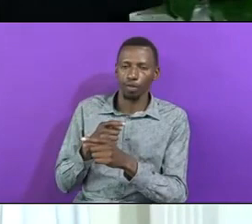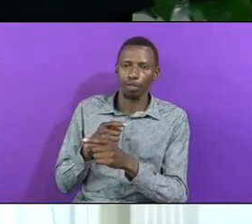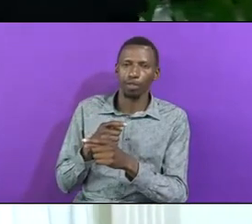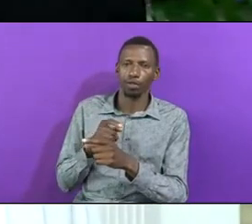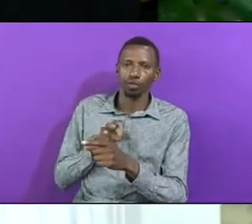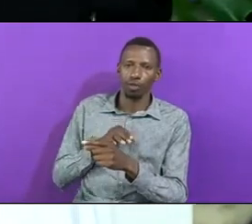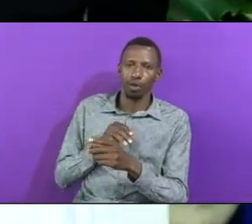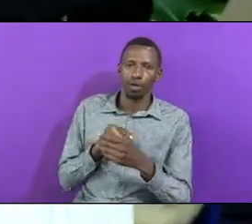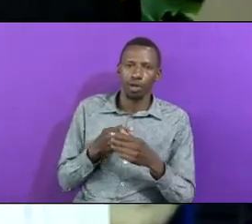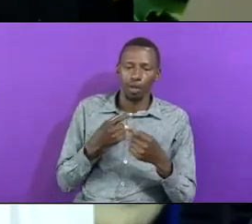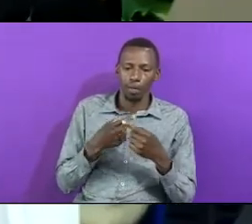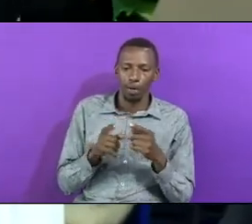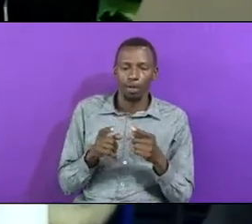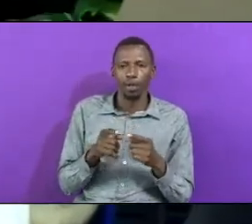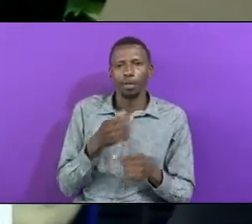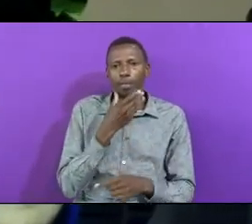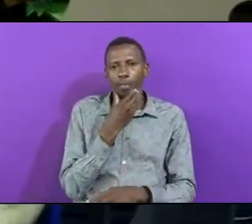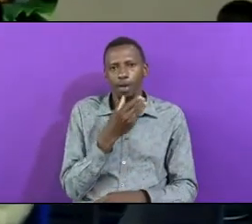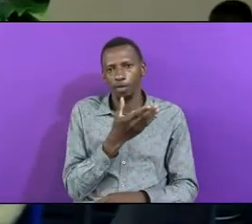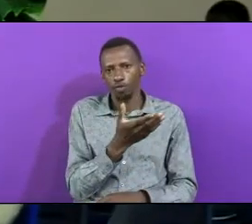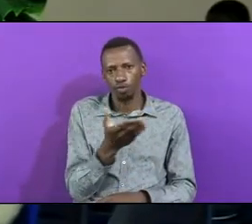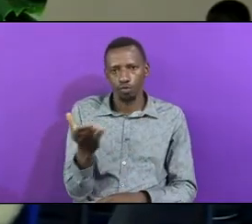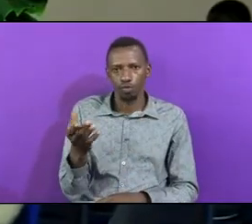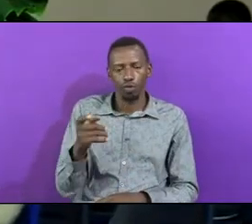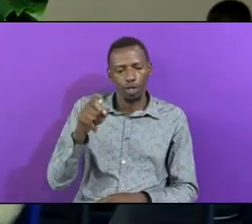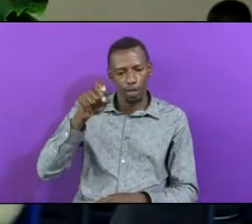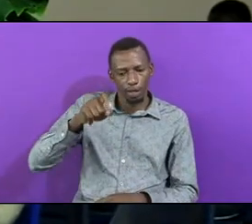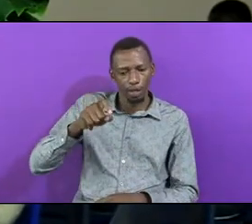Became Normal Man You Need To Be Normal